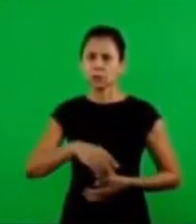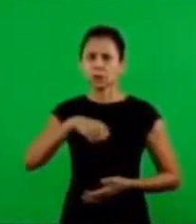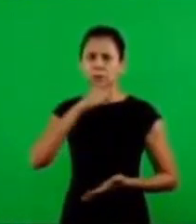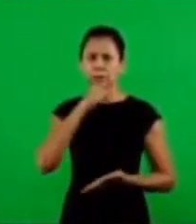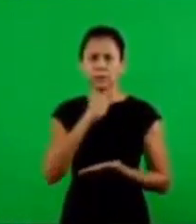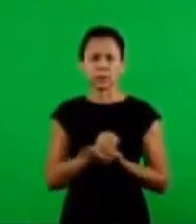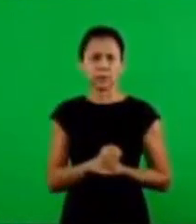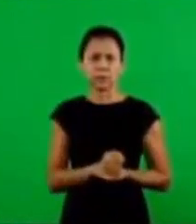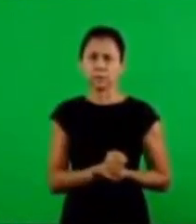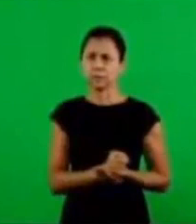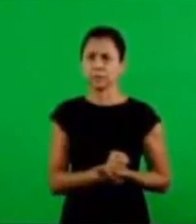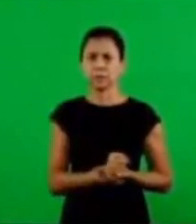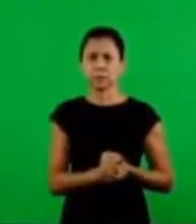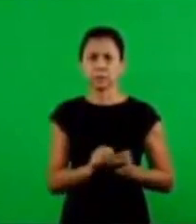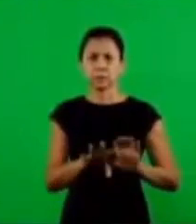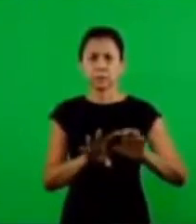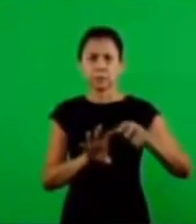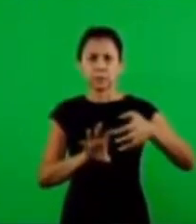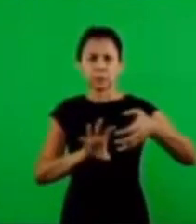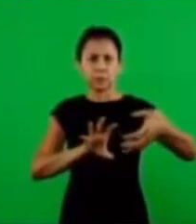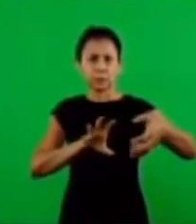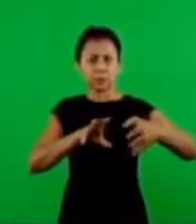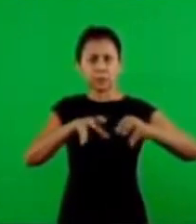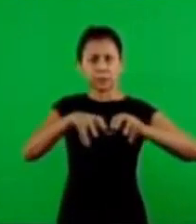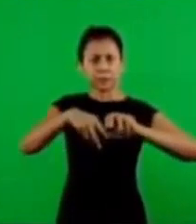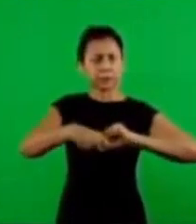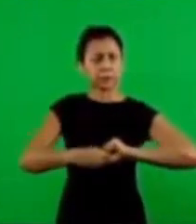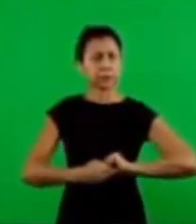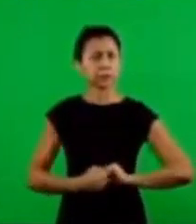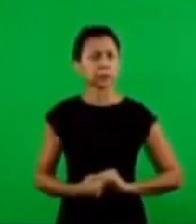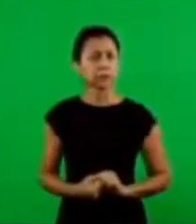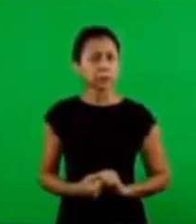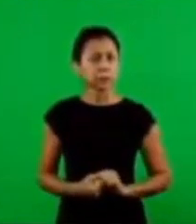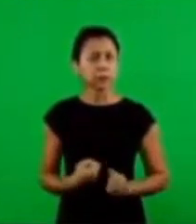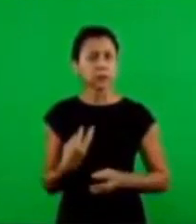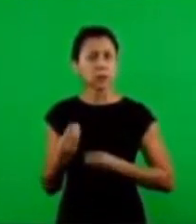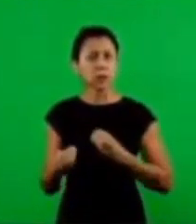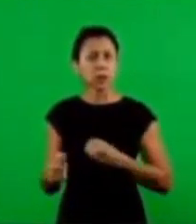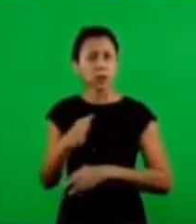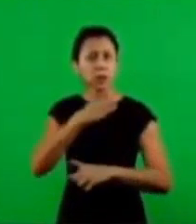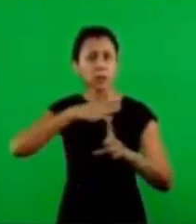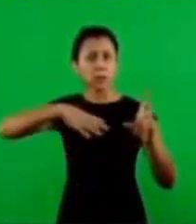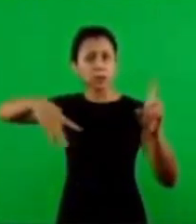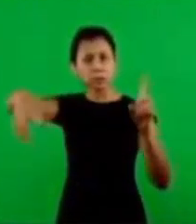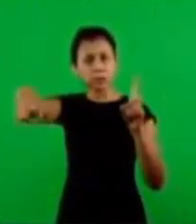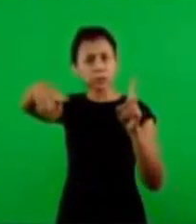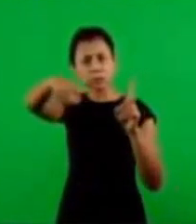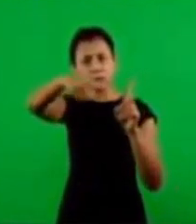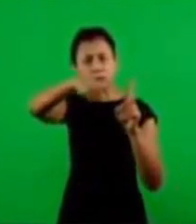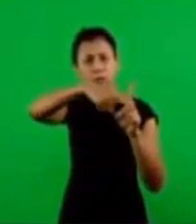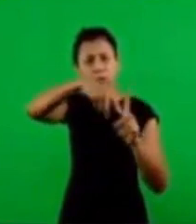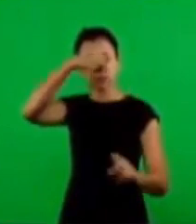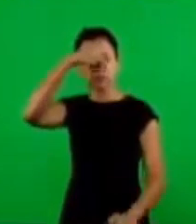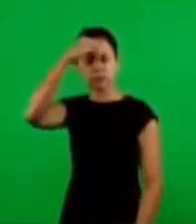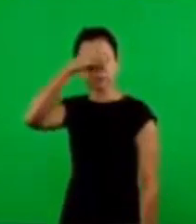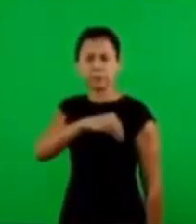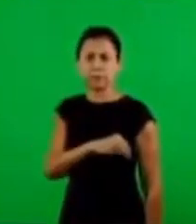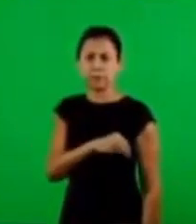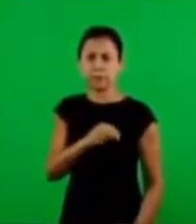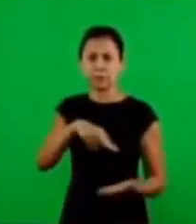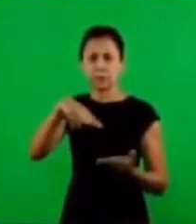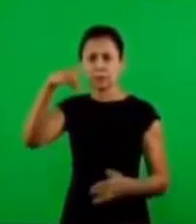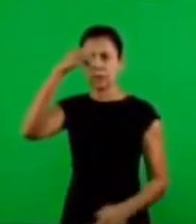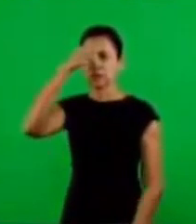It remained in the meaning of the scriptures. This cannot cancel the sacrifice of Jesus with his resurrection.